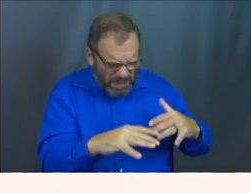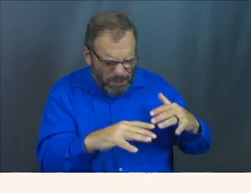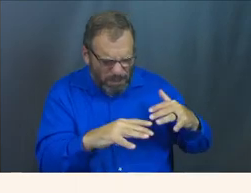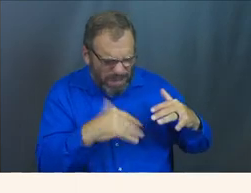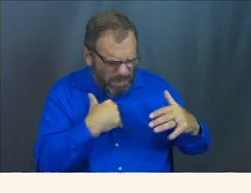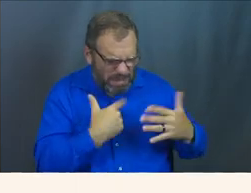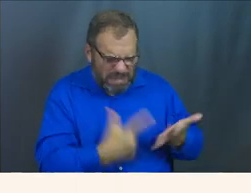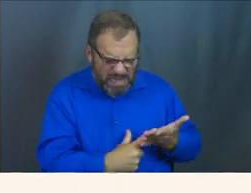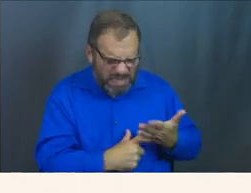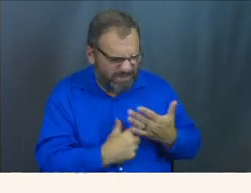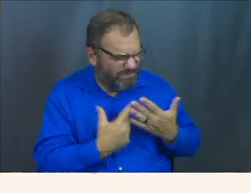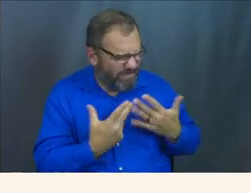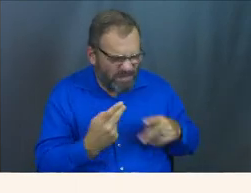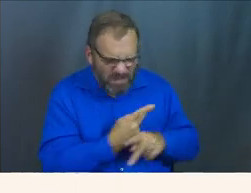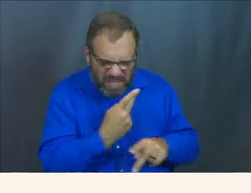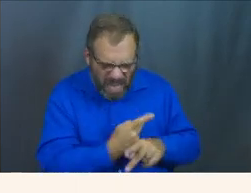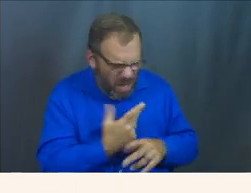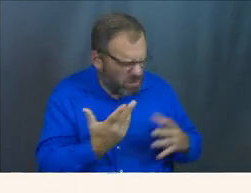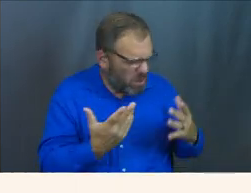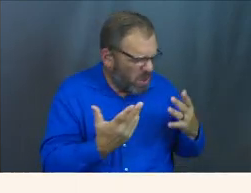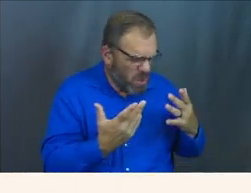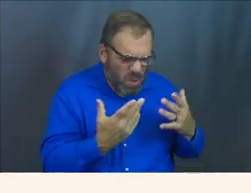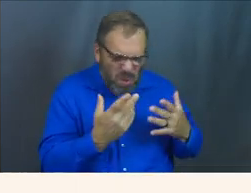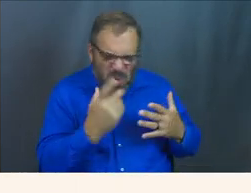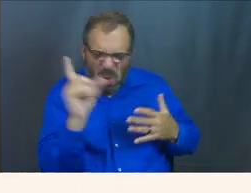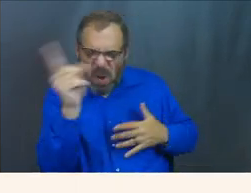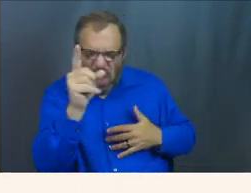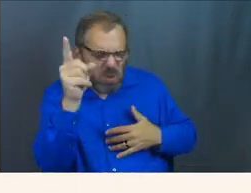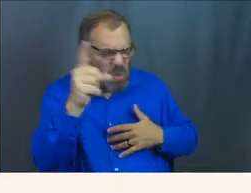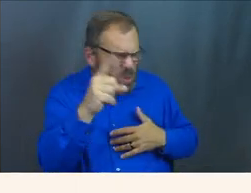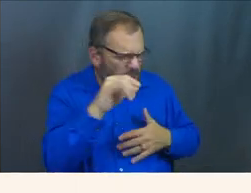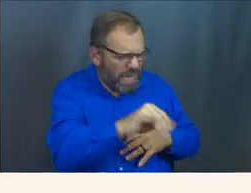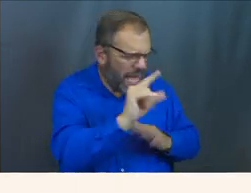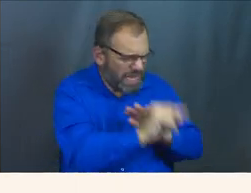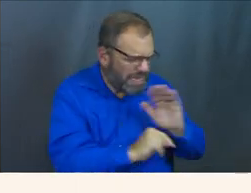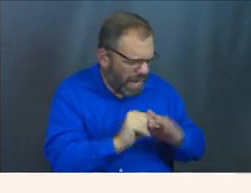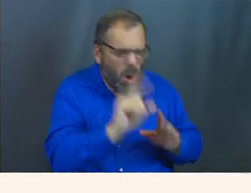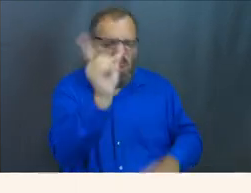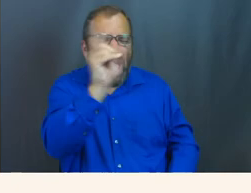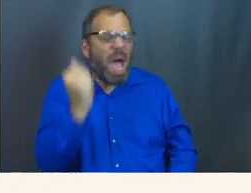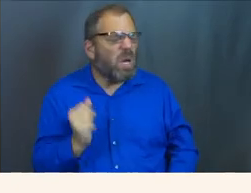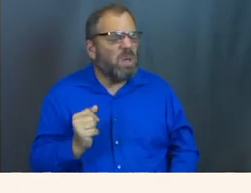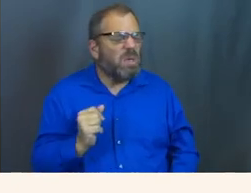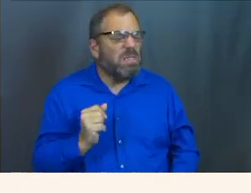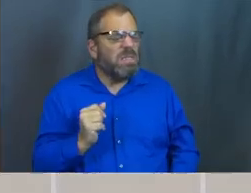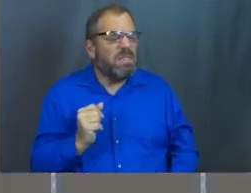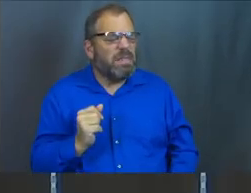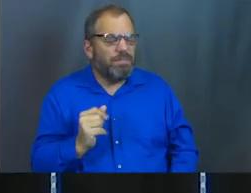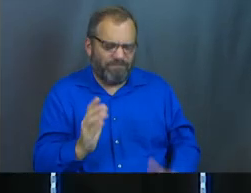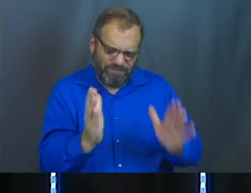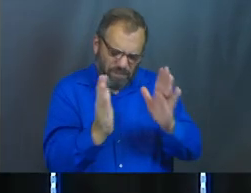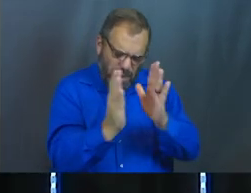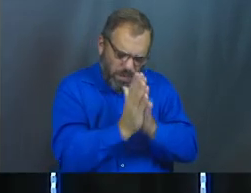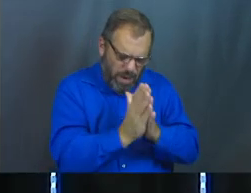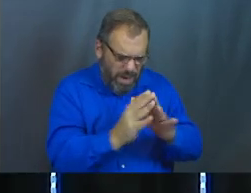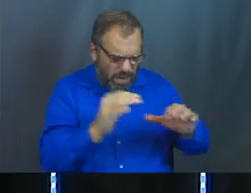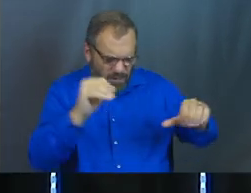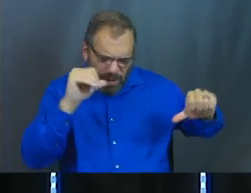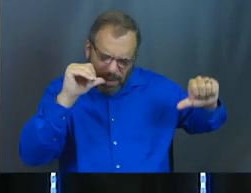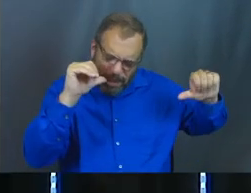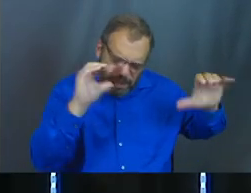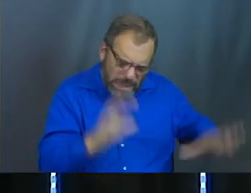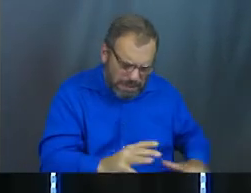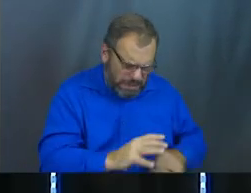still wrestling to try to figure out where in the world you were, Father, in the midst of all of that. But I pray for a blessing